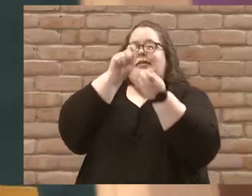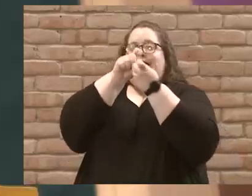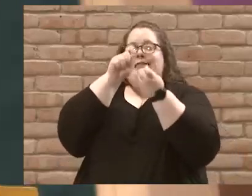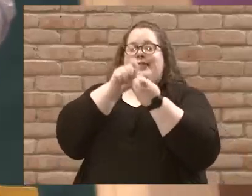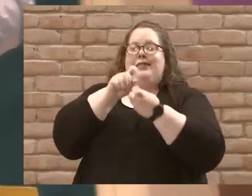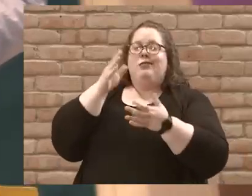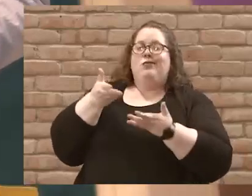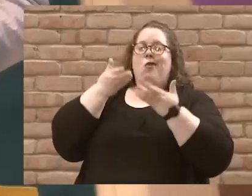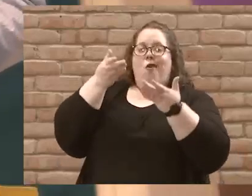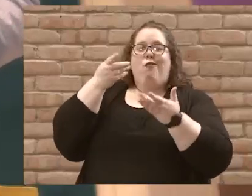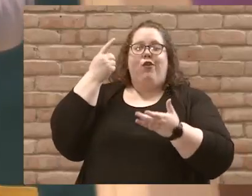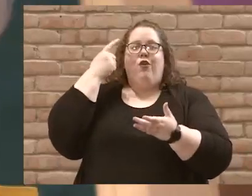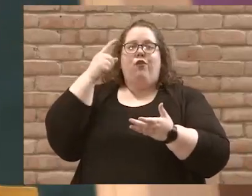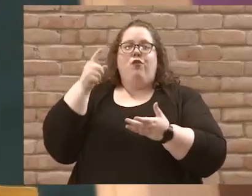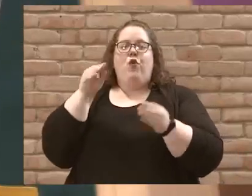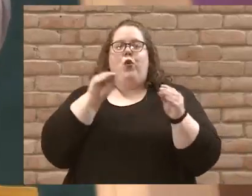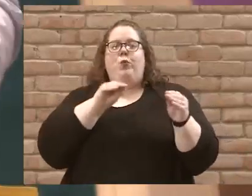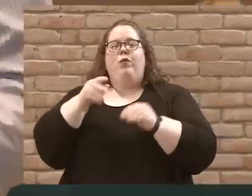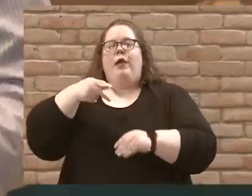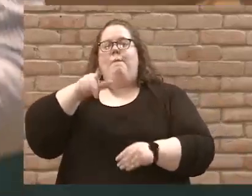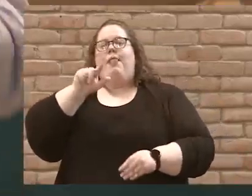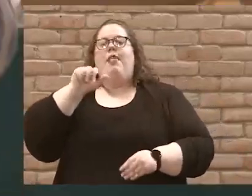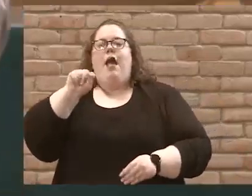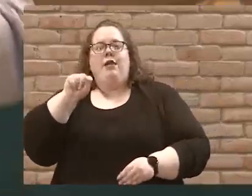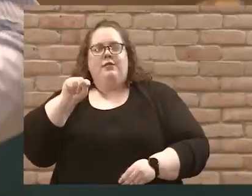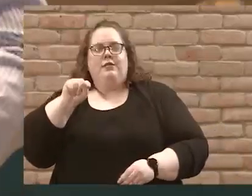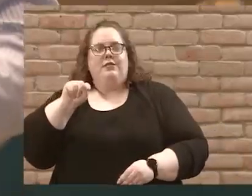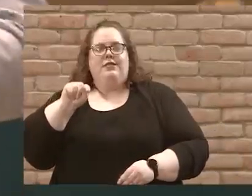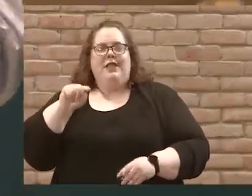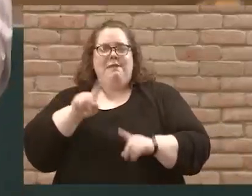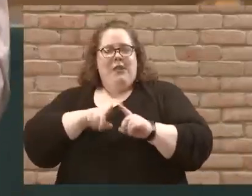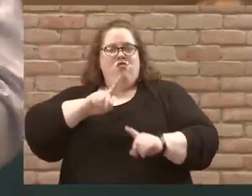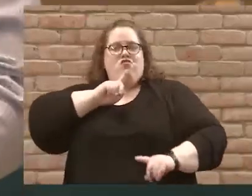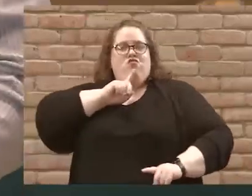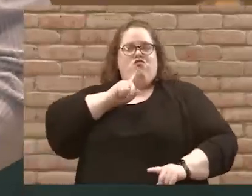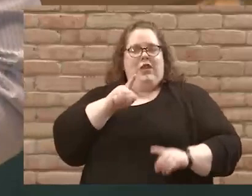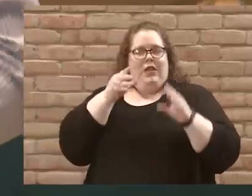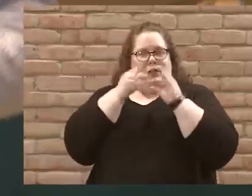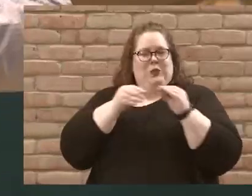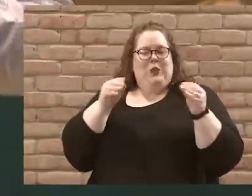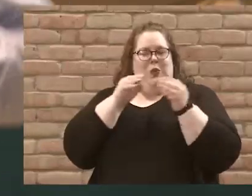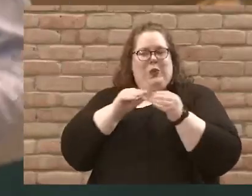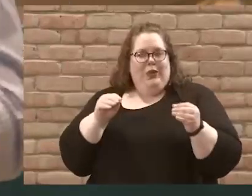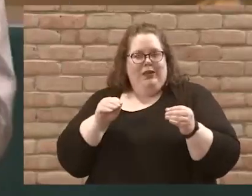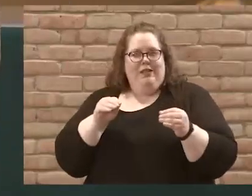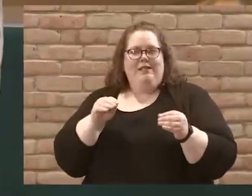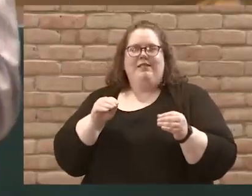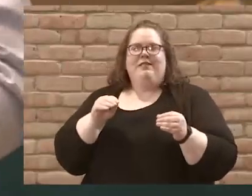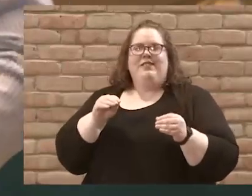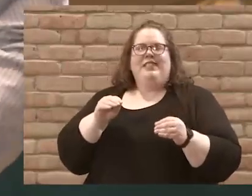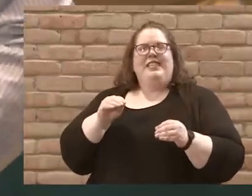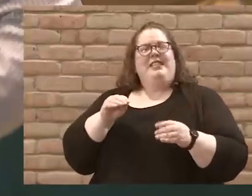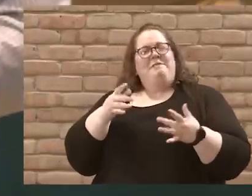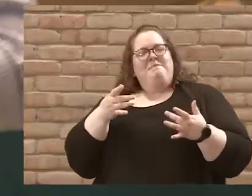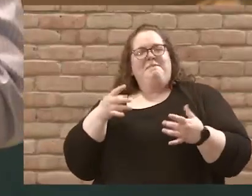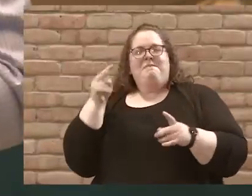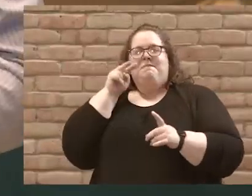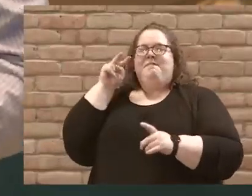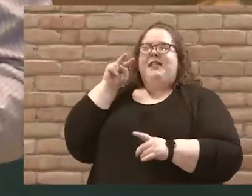characters along the way. But when an eyewitness shares what they see, they recount details that don't always do